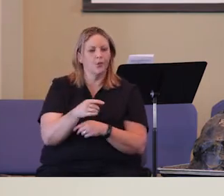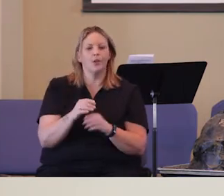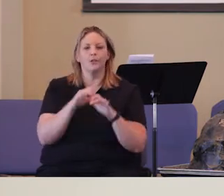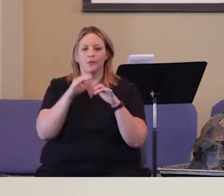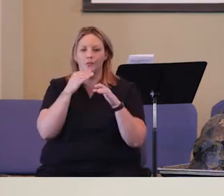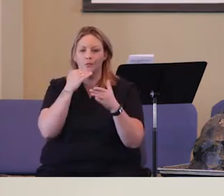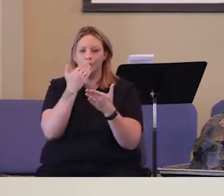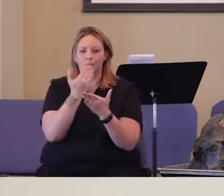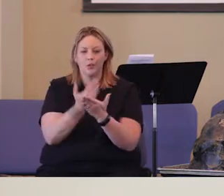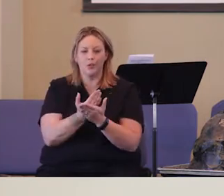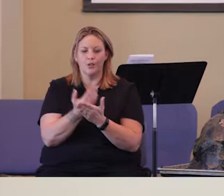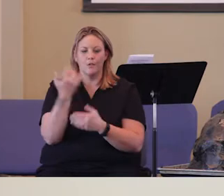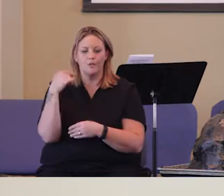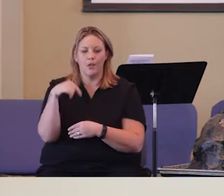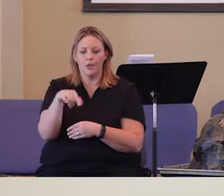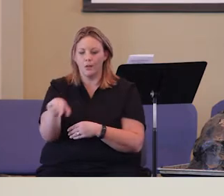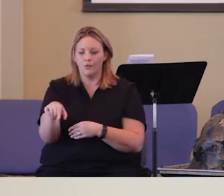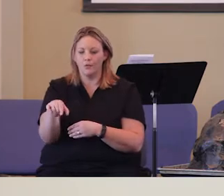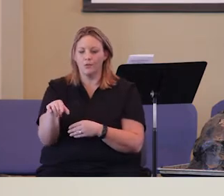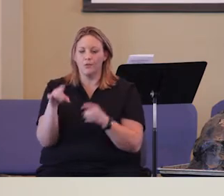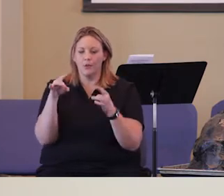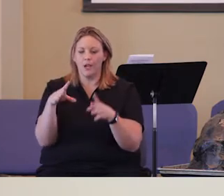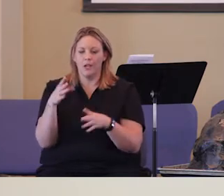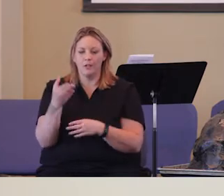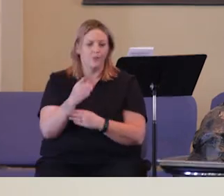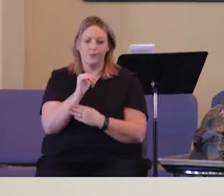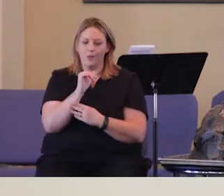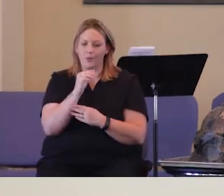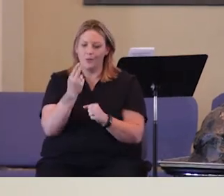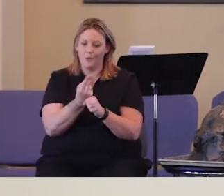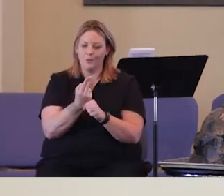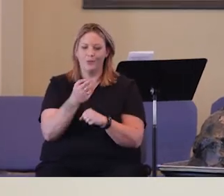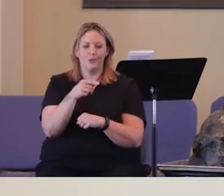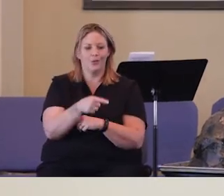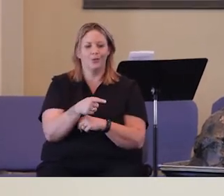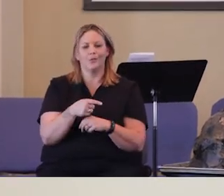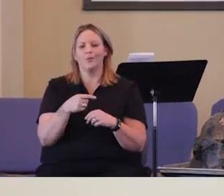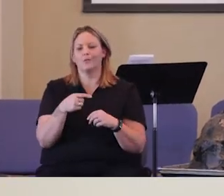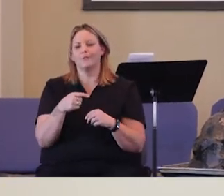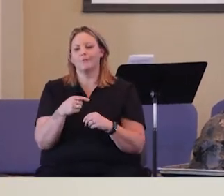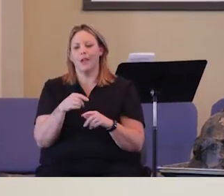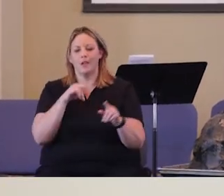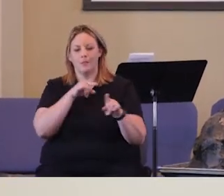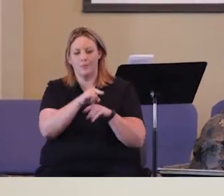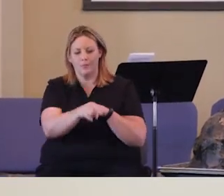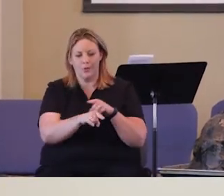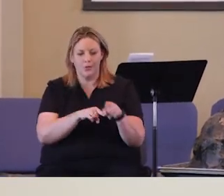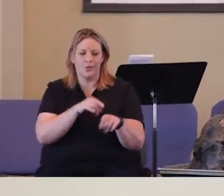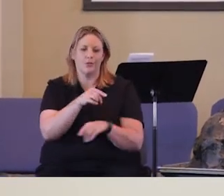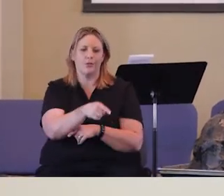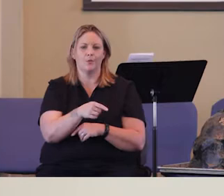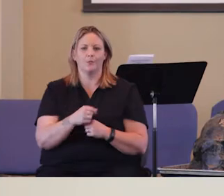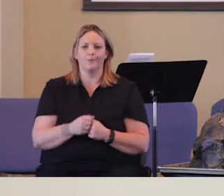hate you, and pray for those who spitefully use you and persecute you.